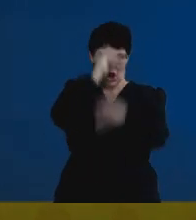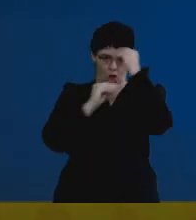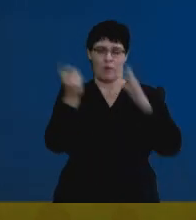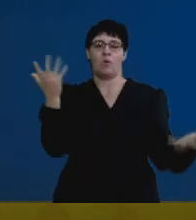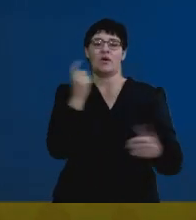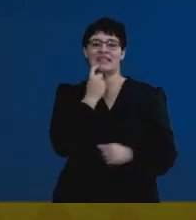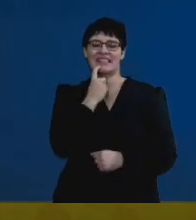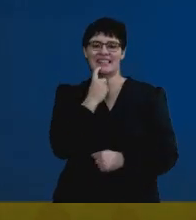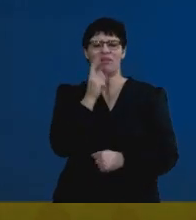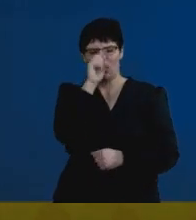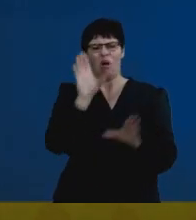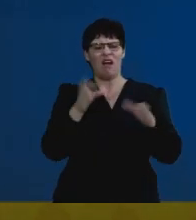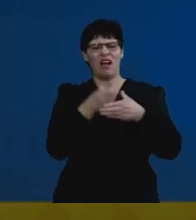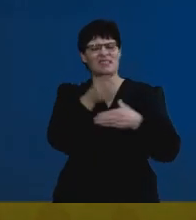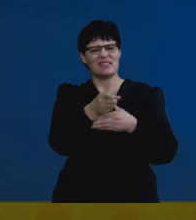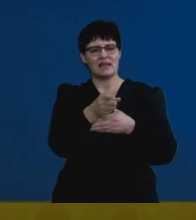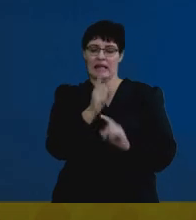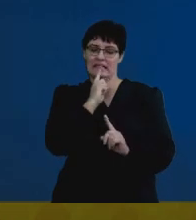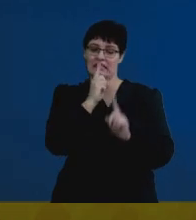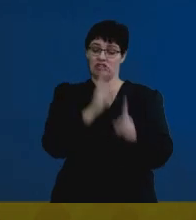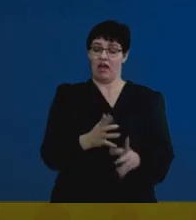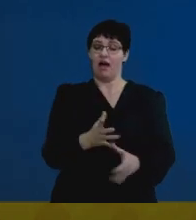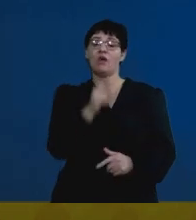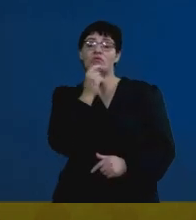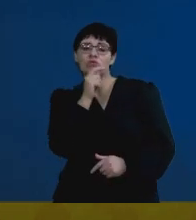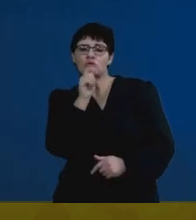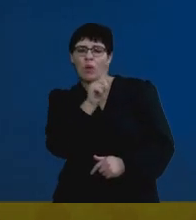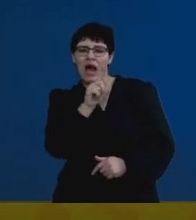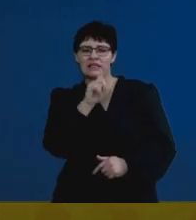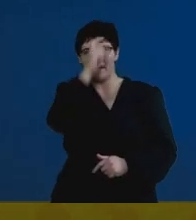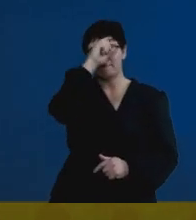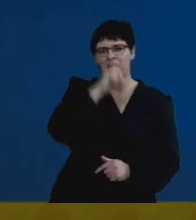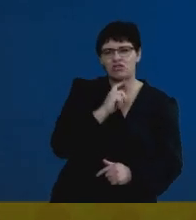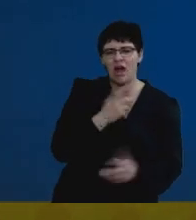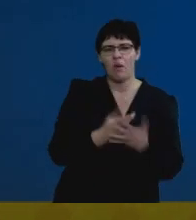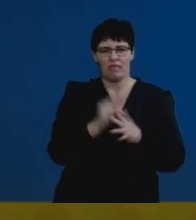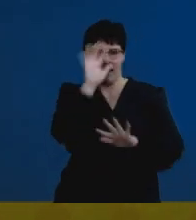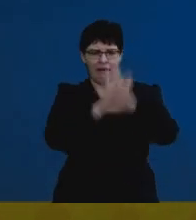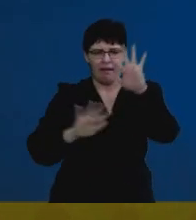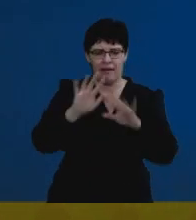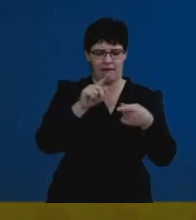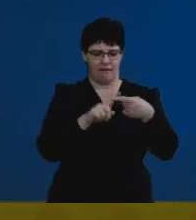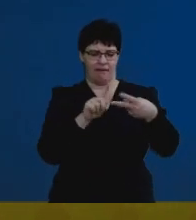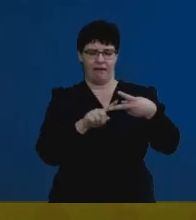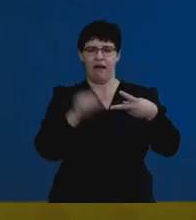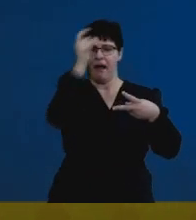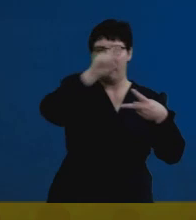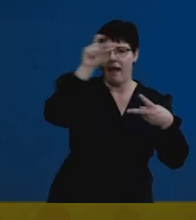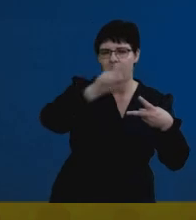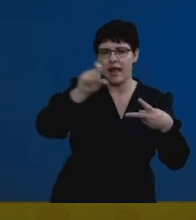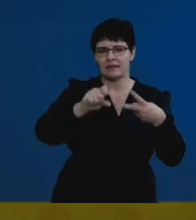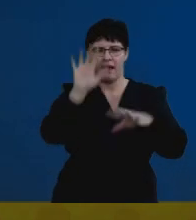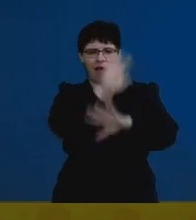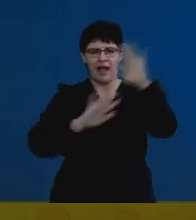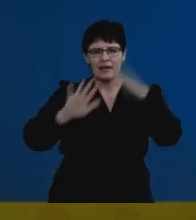from your lessons in class, that your teachers have often used images with color. They've often used highlighters. They've